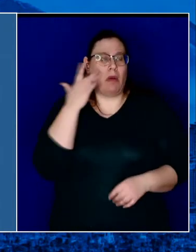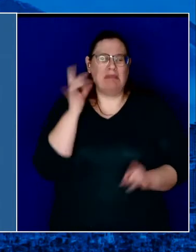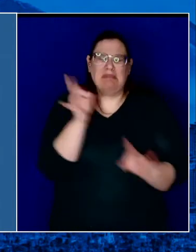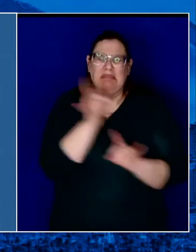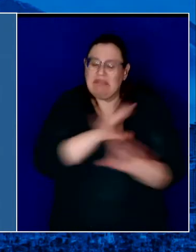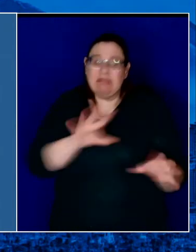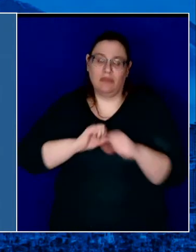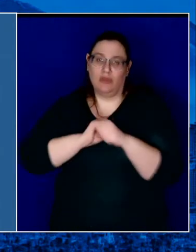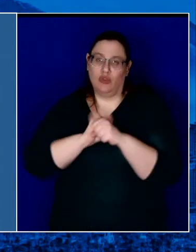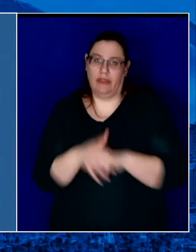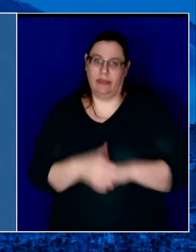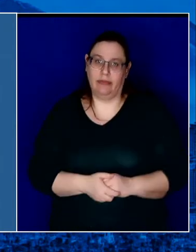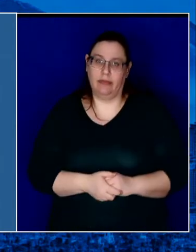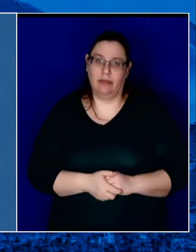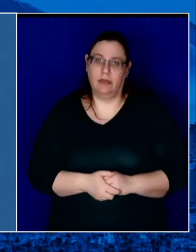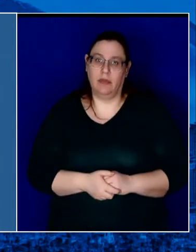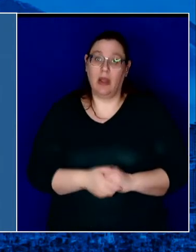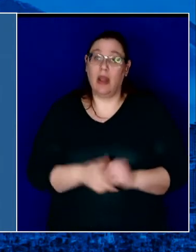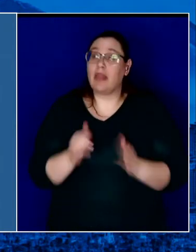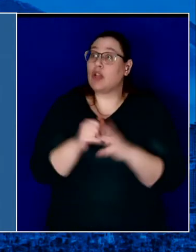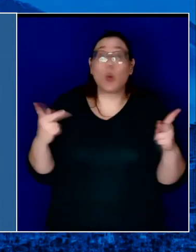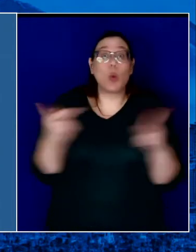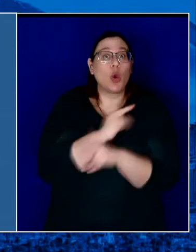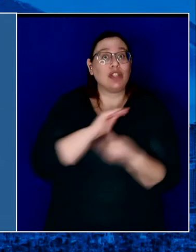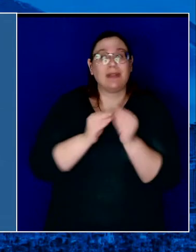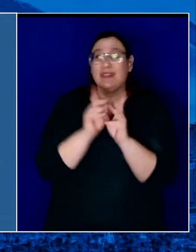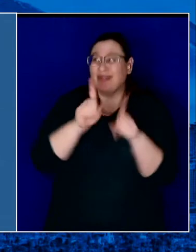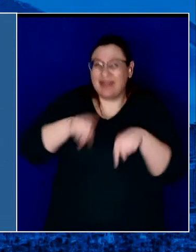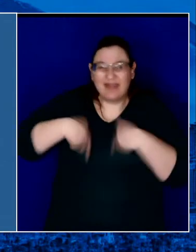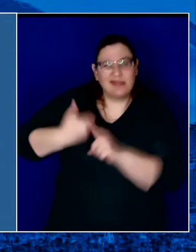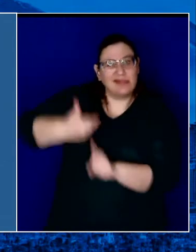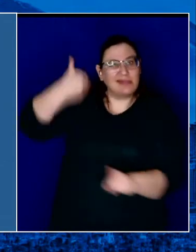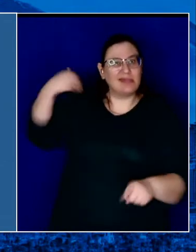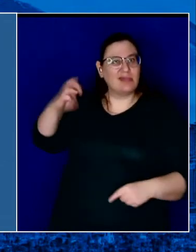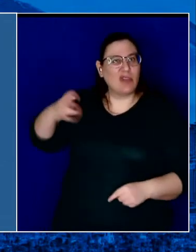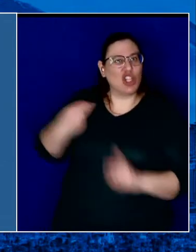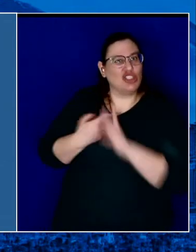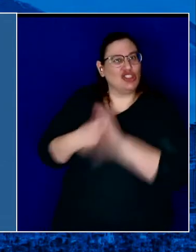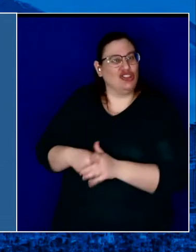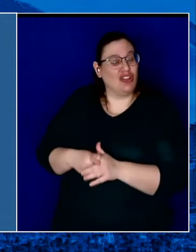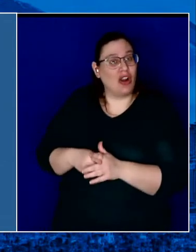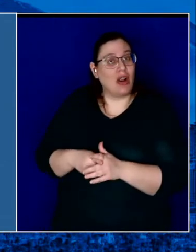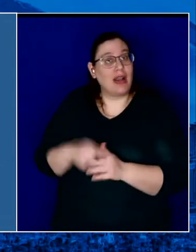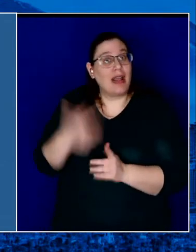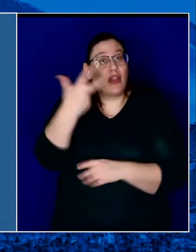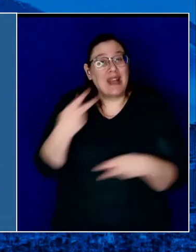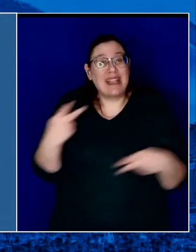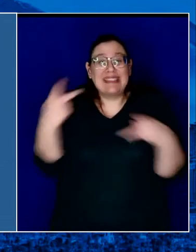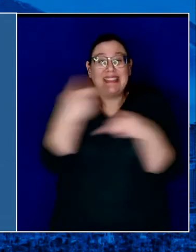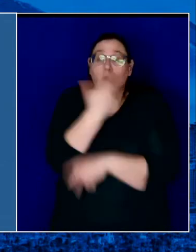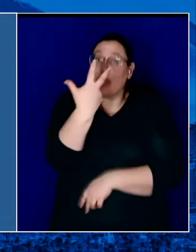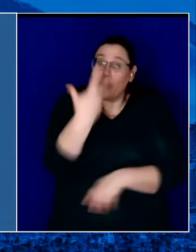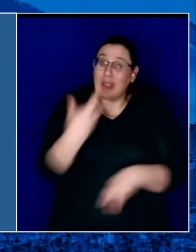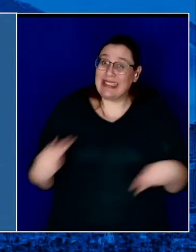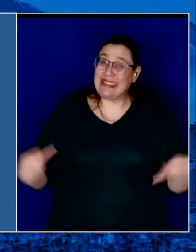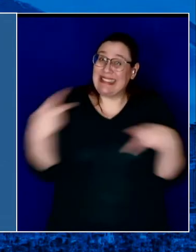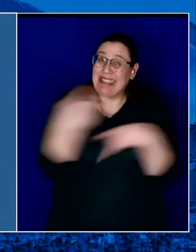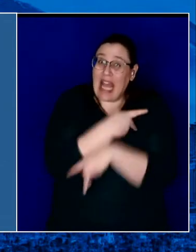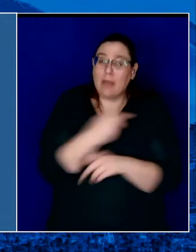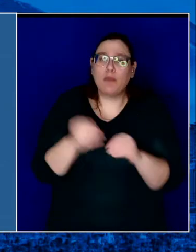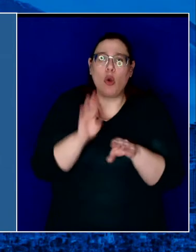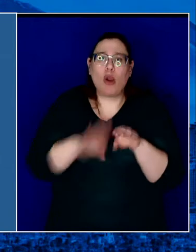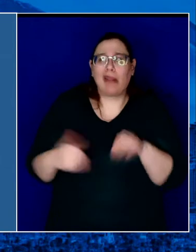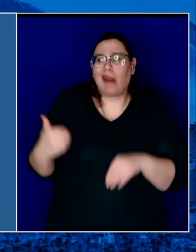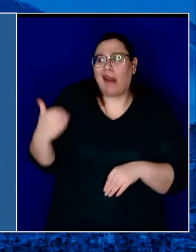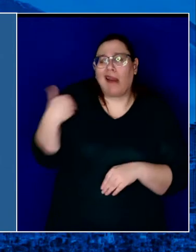virus. This is the highest number since the start of the pandemic and over three times more, three times more than just last month.